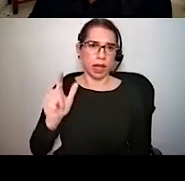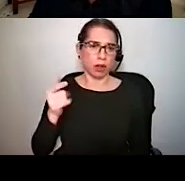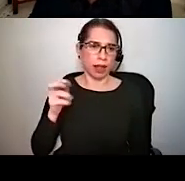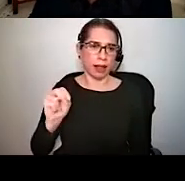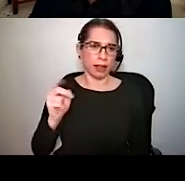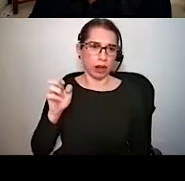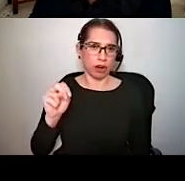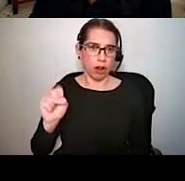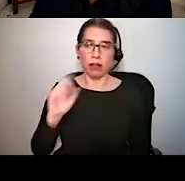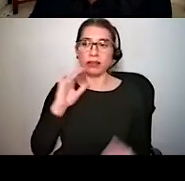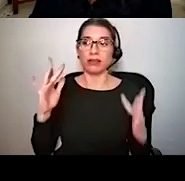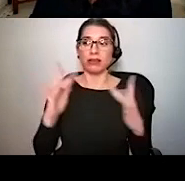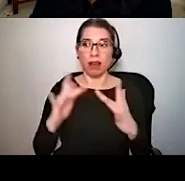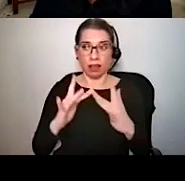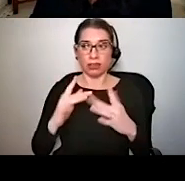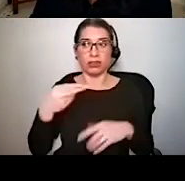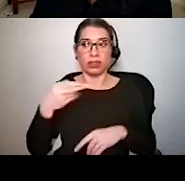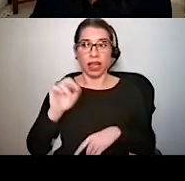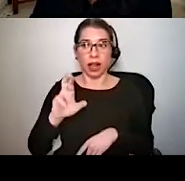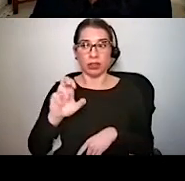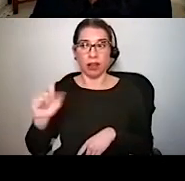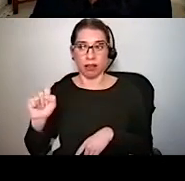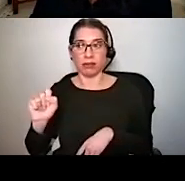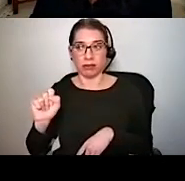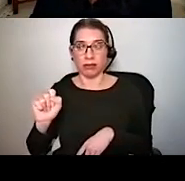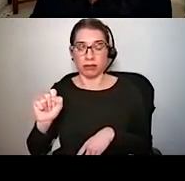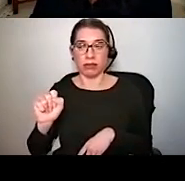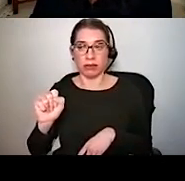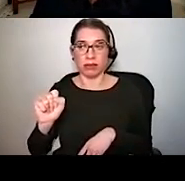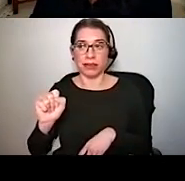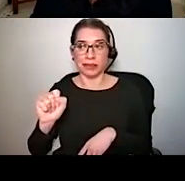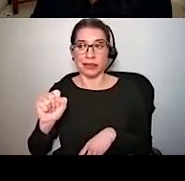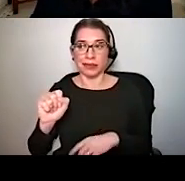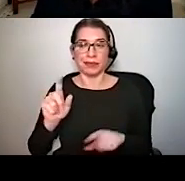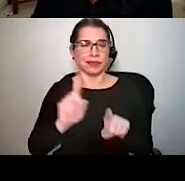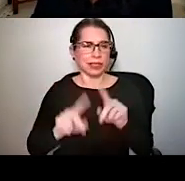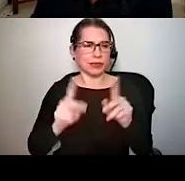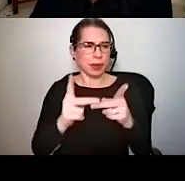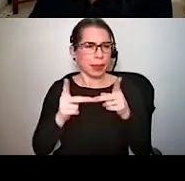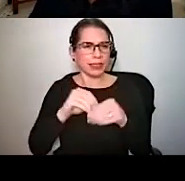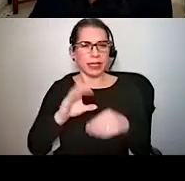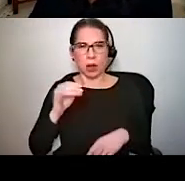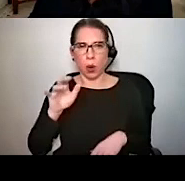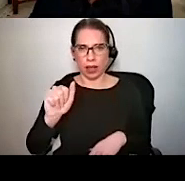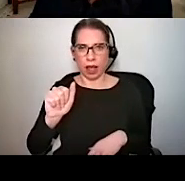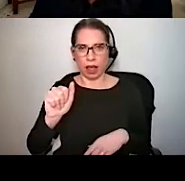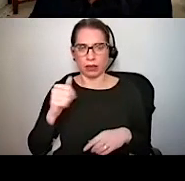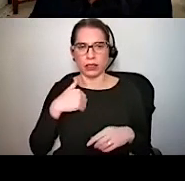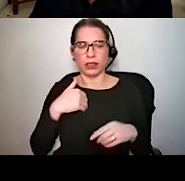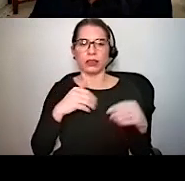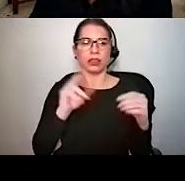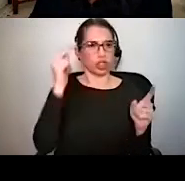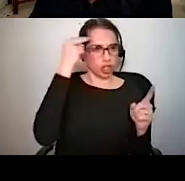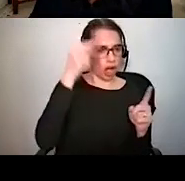hair cells that are contacting hair cells at different regions of the cochlea. So this one